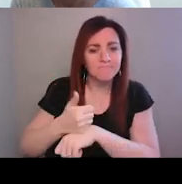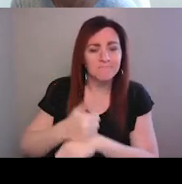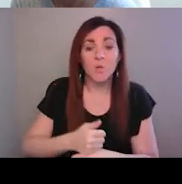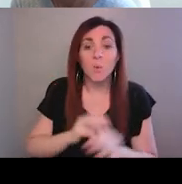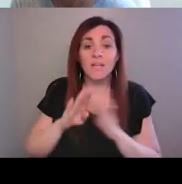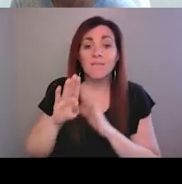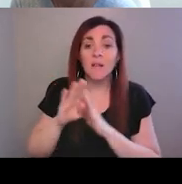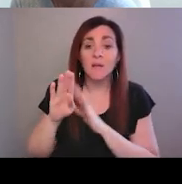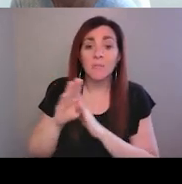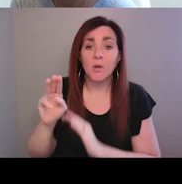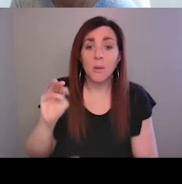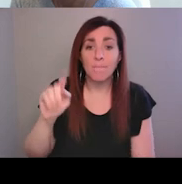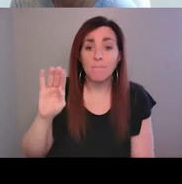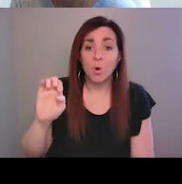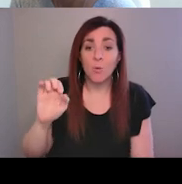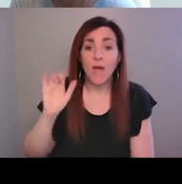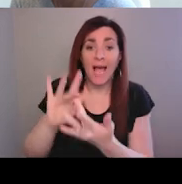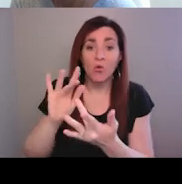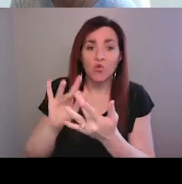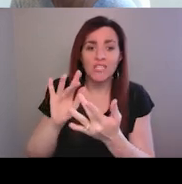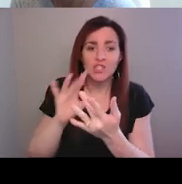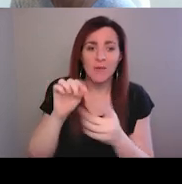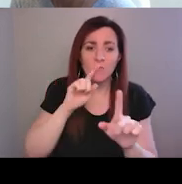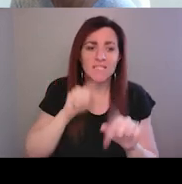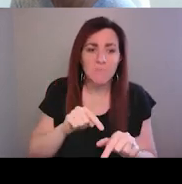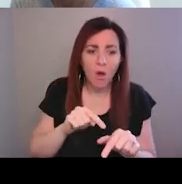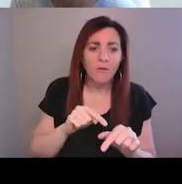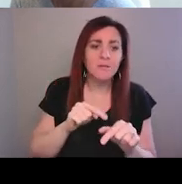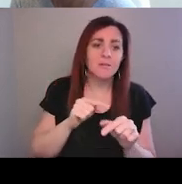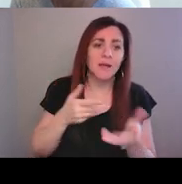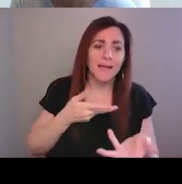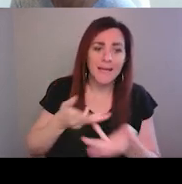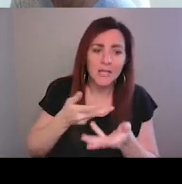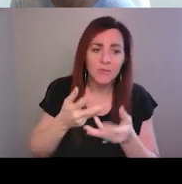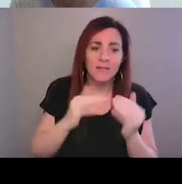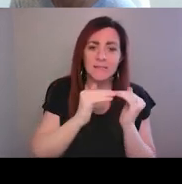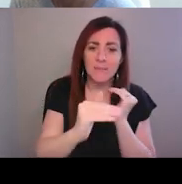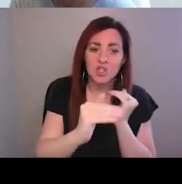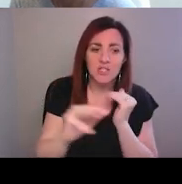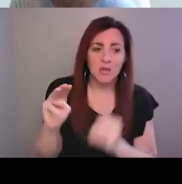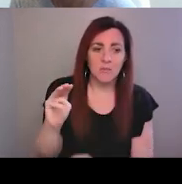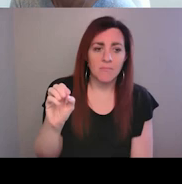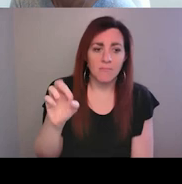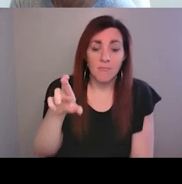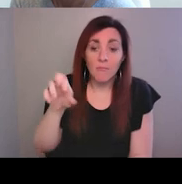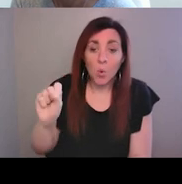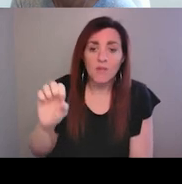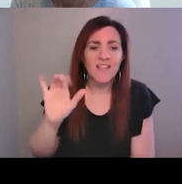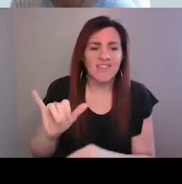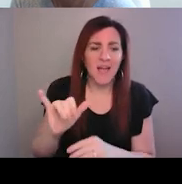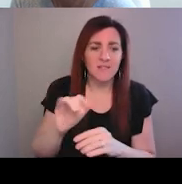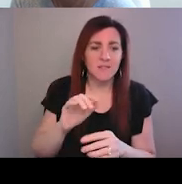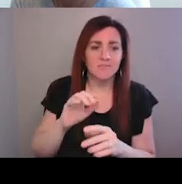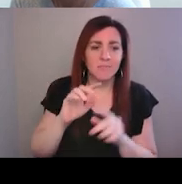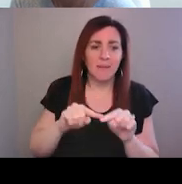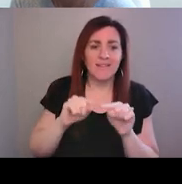outreach response engagement stabilization. That is based on New Jersey's MRSS model. And we have teams in